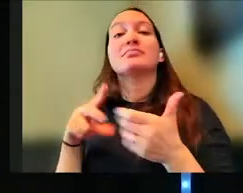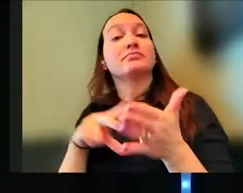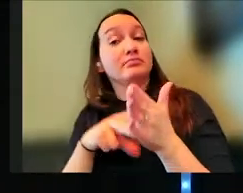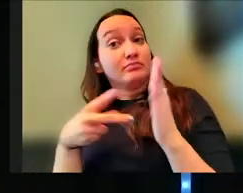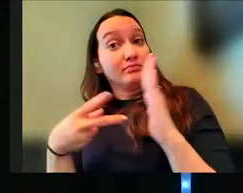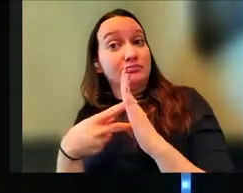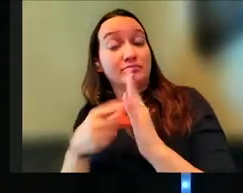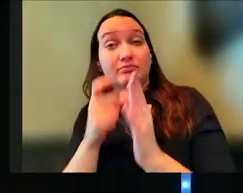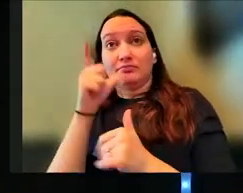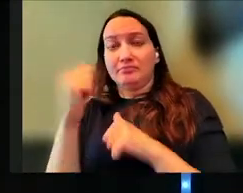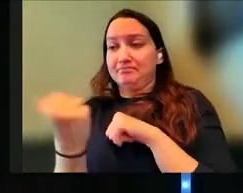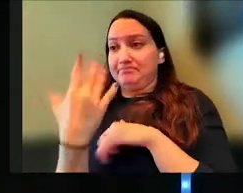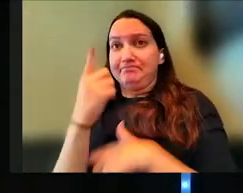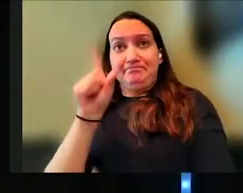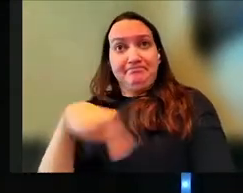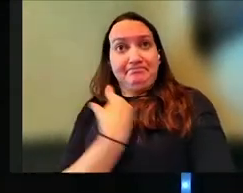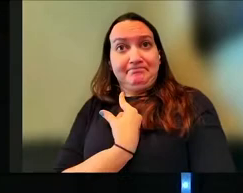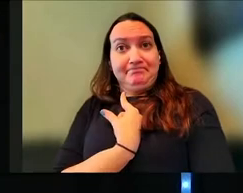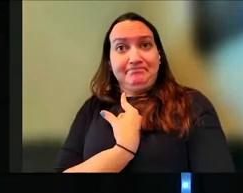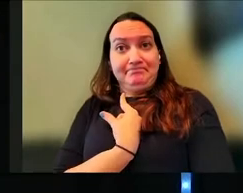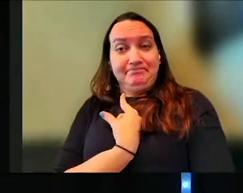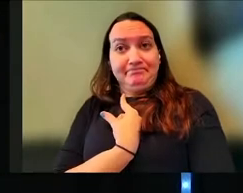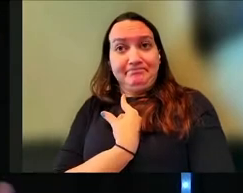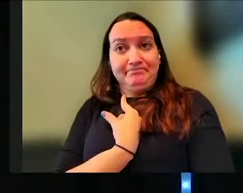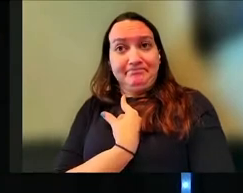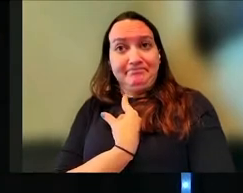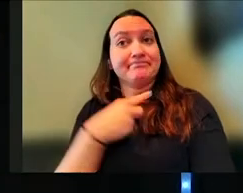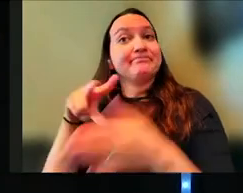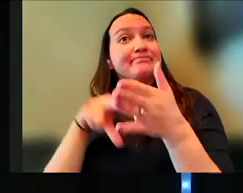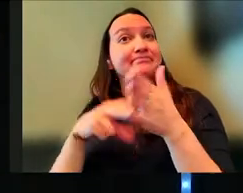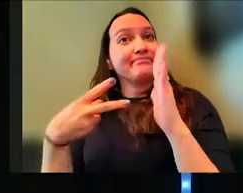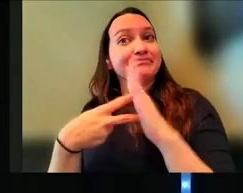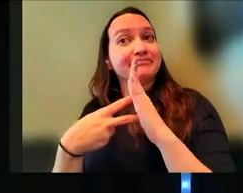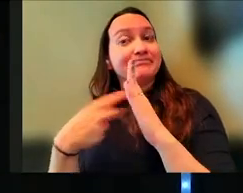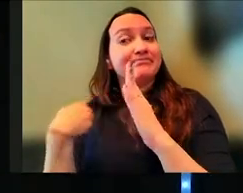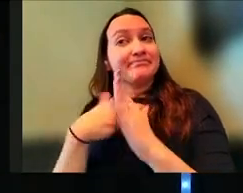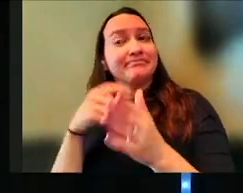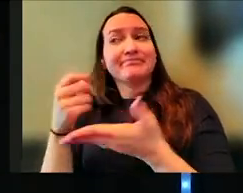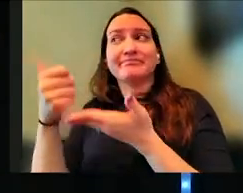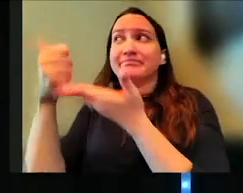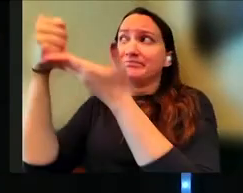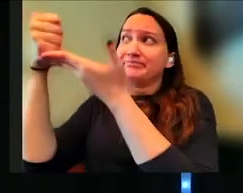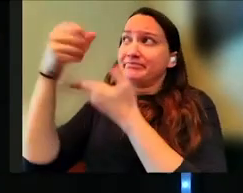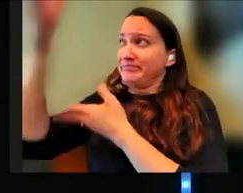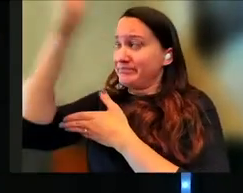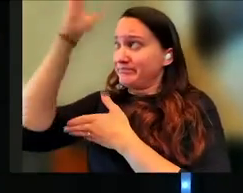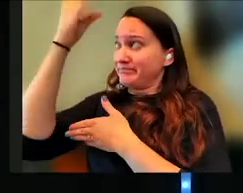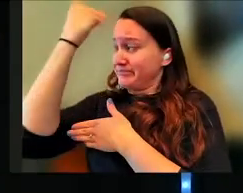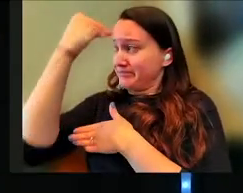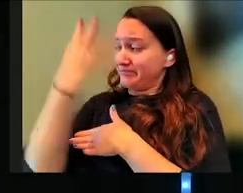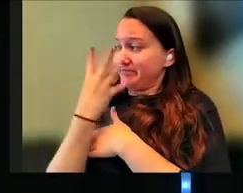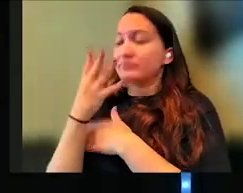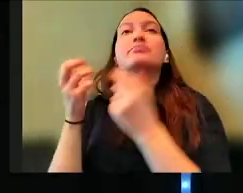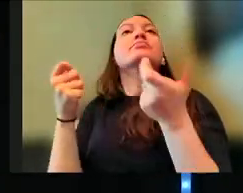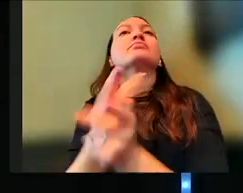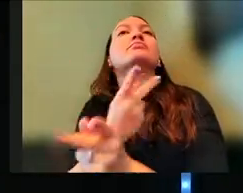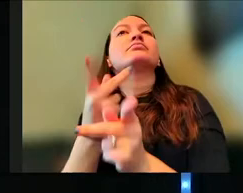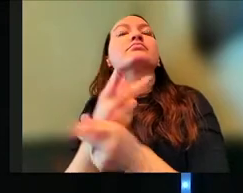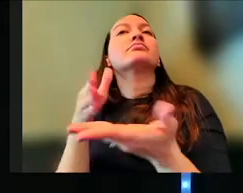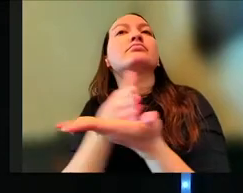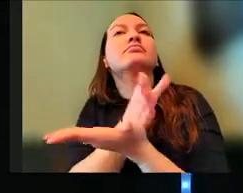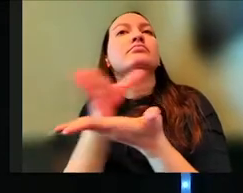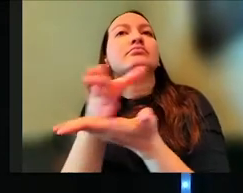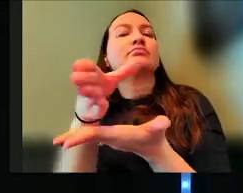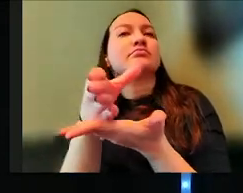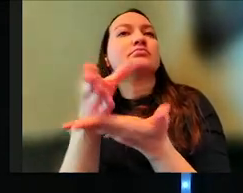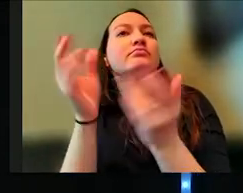don't have to face it alone. What it does mean is that now we can get the counsel of our heavenly Father who says, here's how you navigate these issues well.